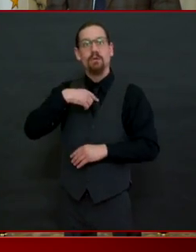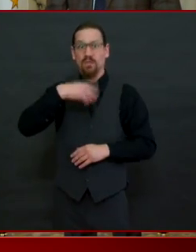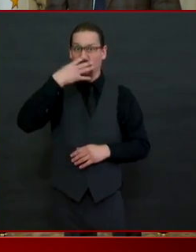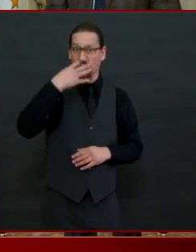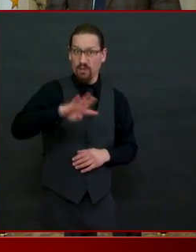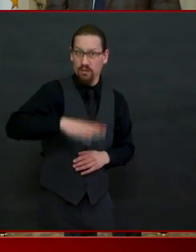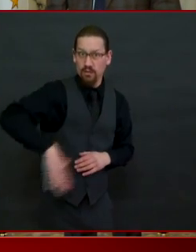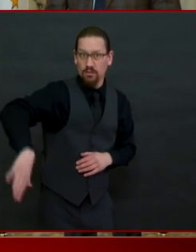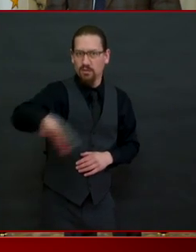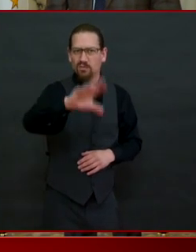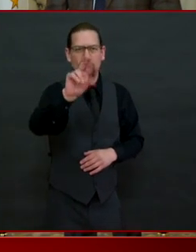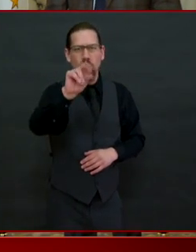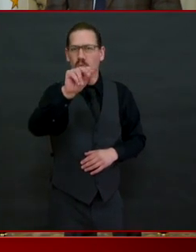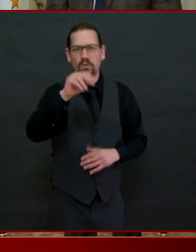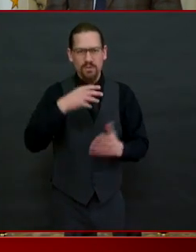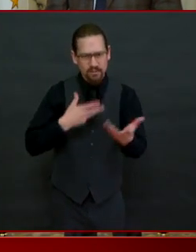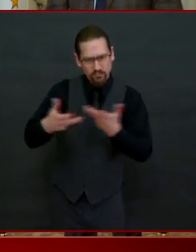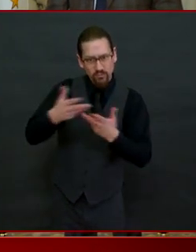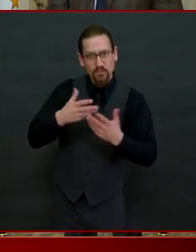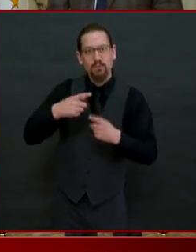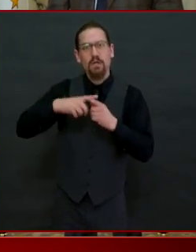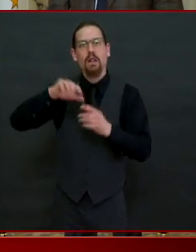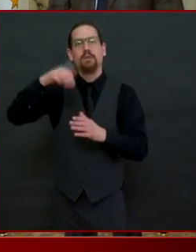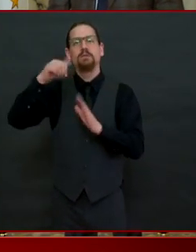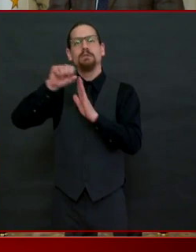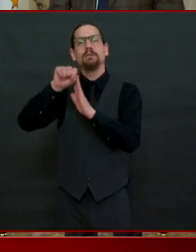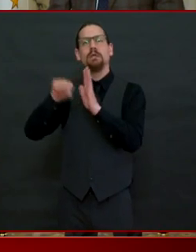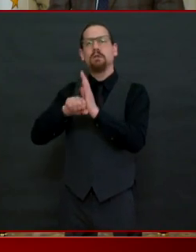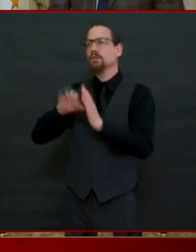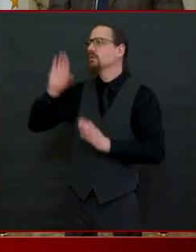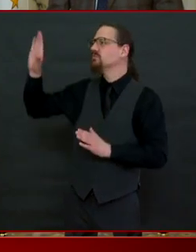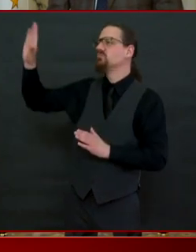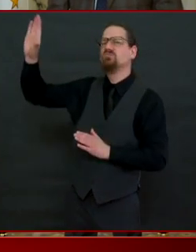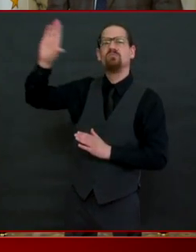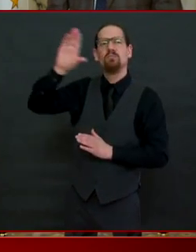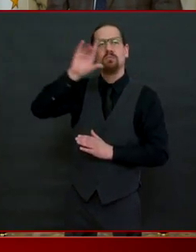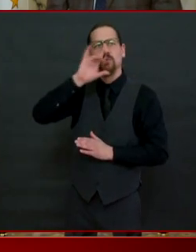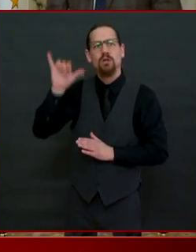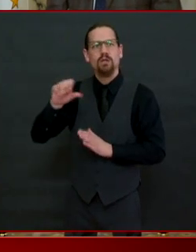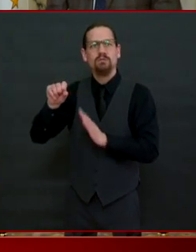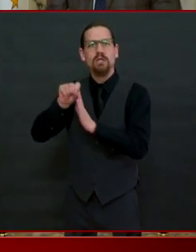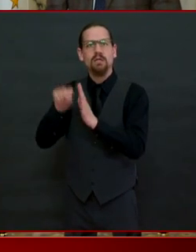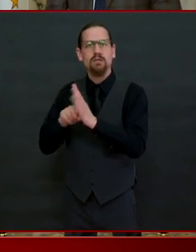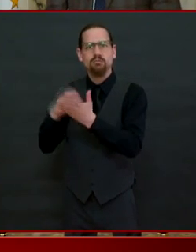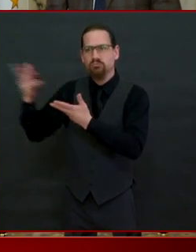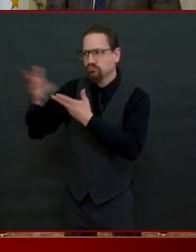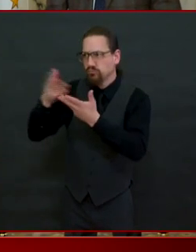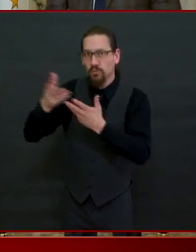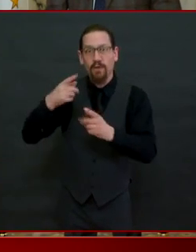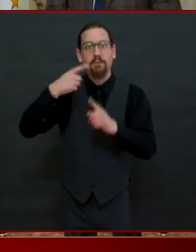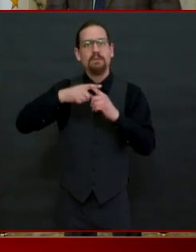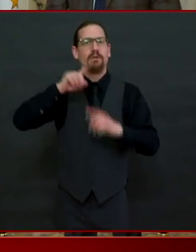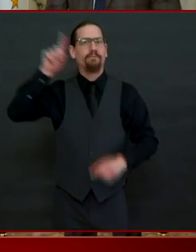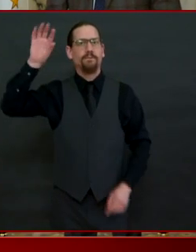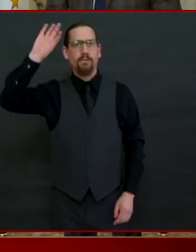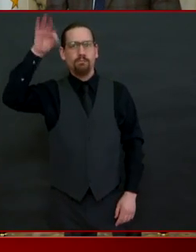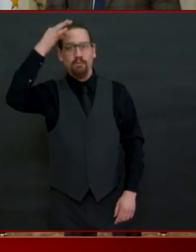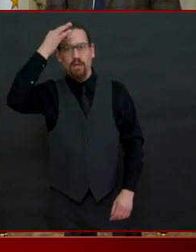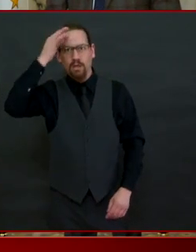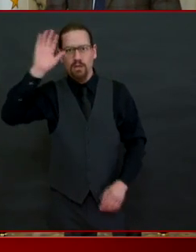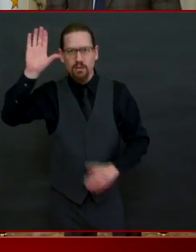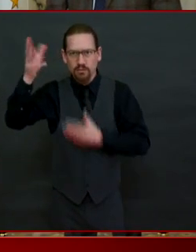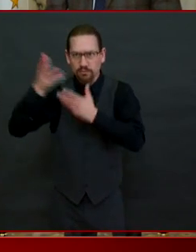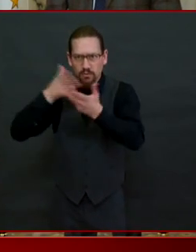for your feedback before i go ahead and and promulgate anything so that's by way of telling you what's to come